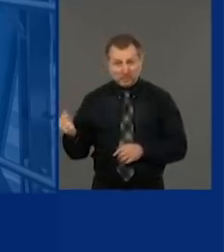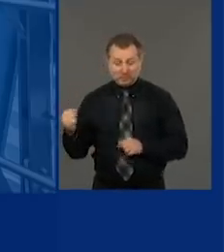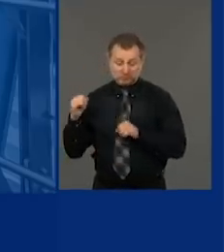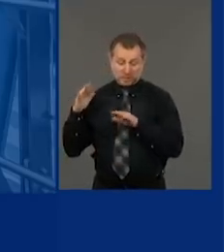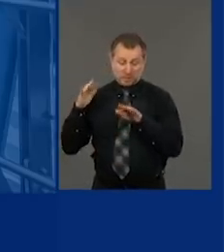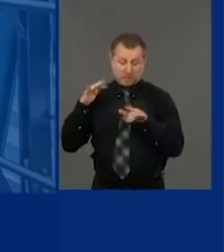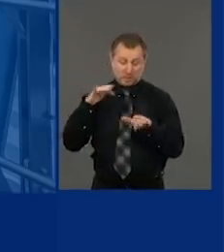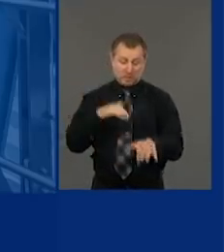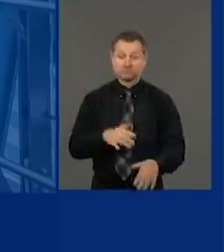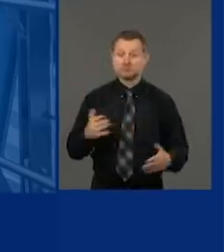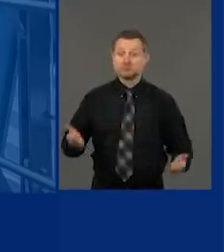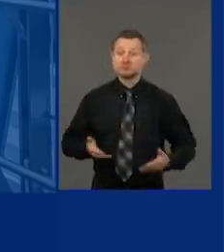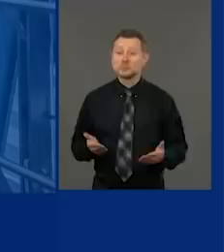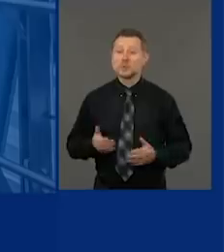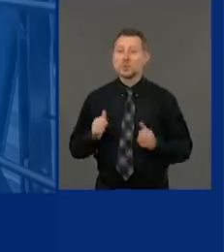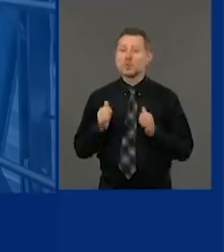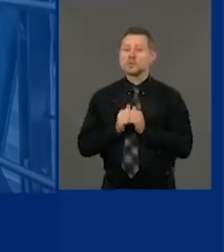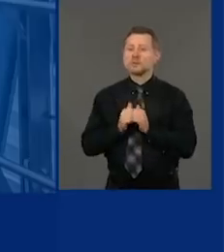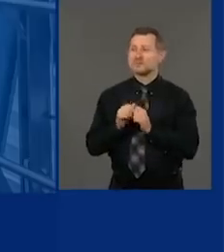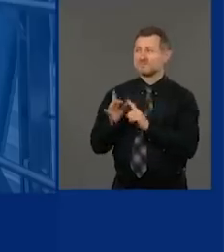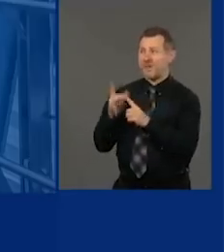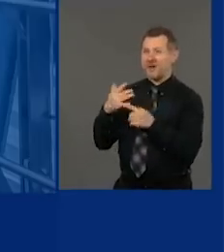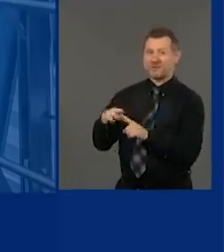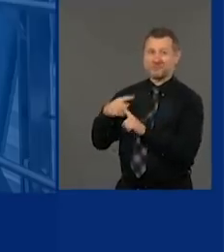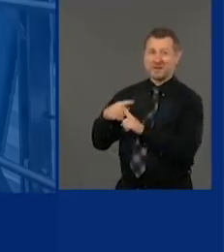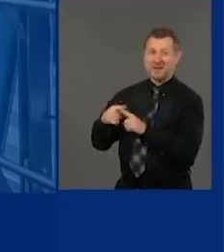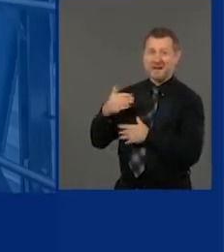and bringing the virus.